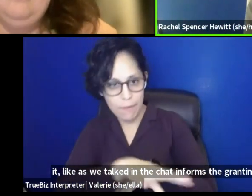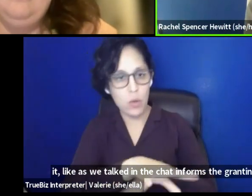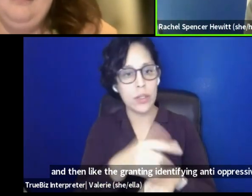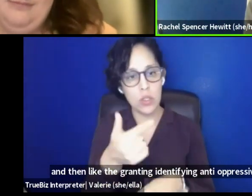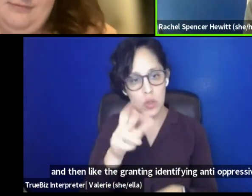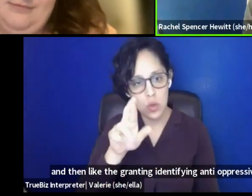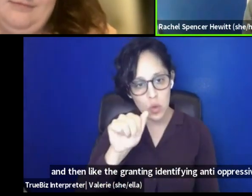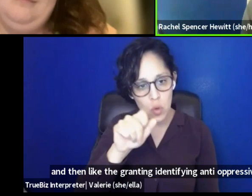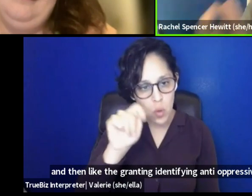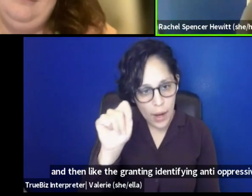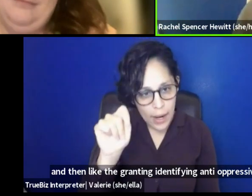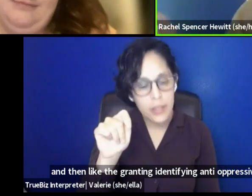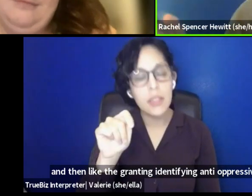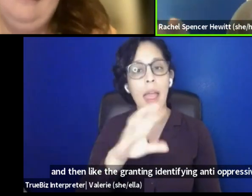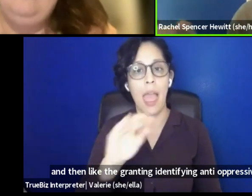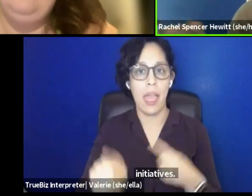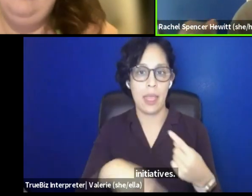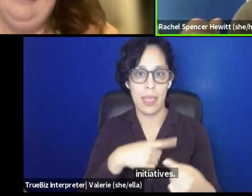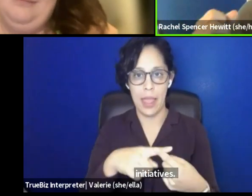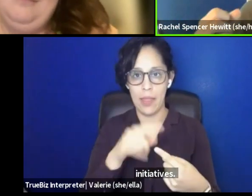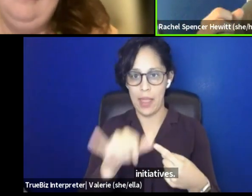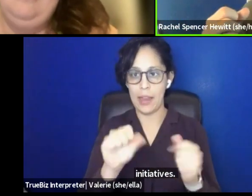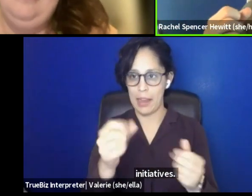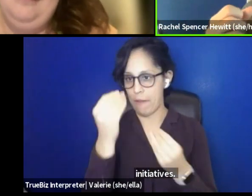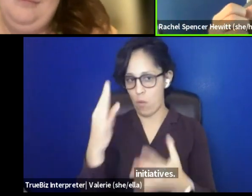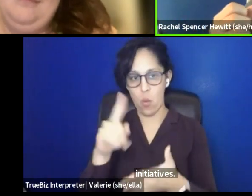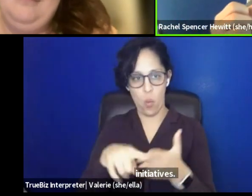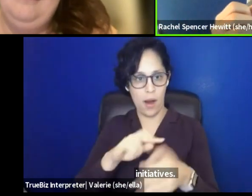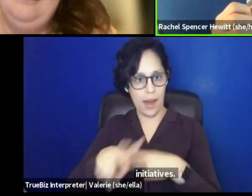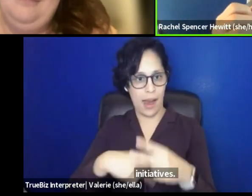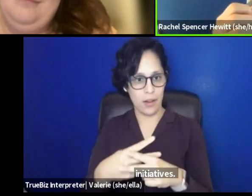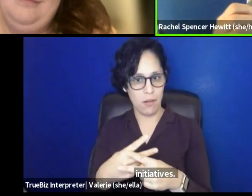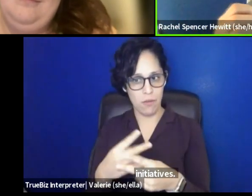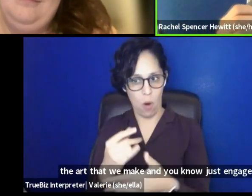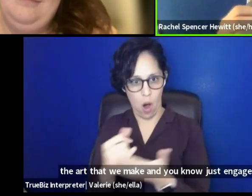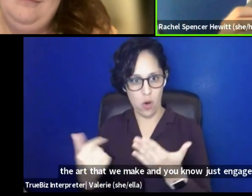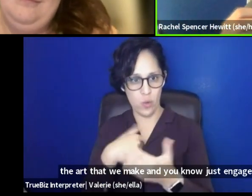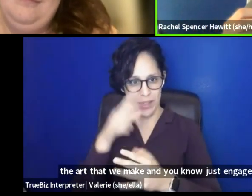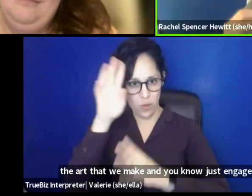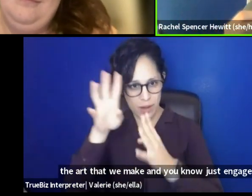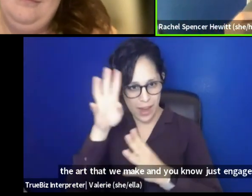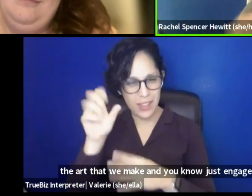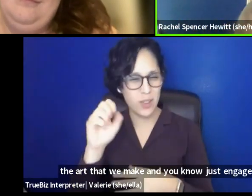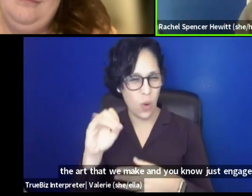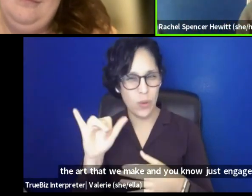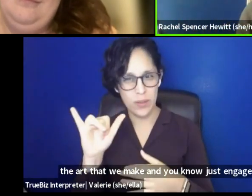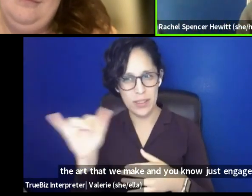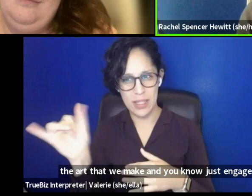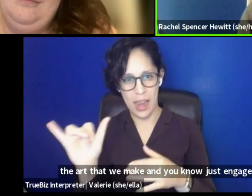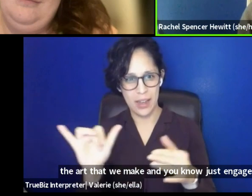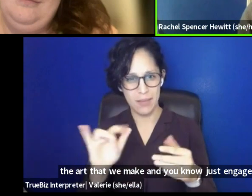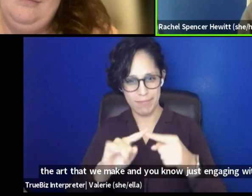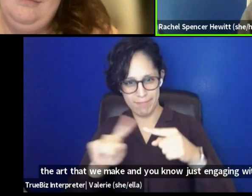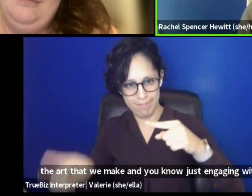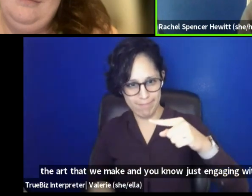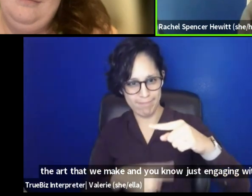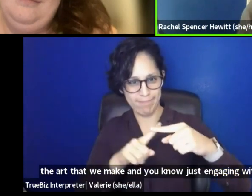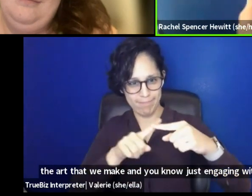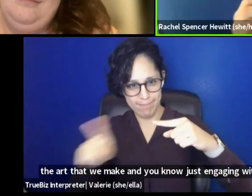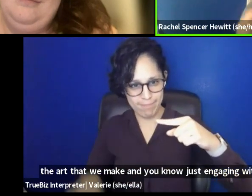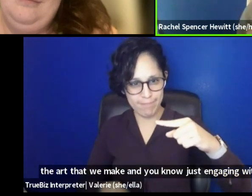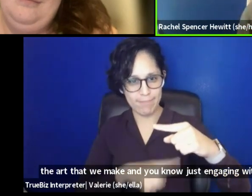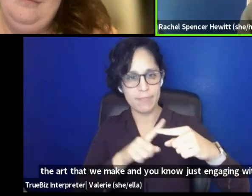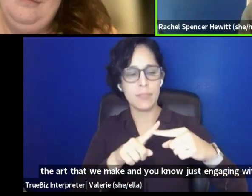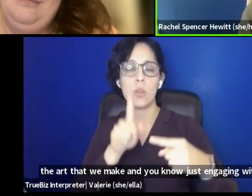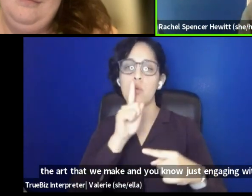initiatives can inform like the art that we make. And, you know, just engaging with Tamania's, um, takeaway of not